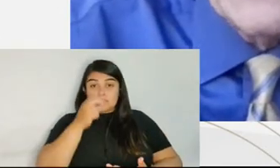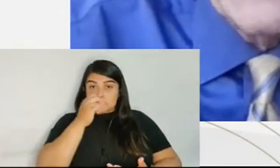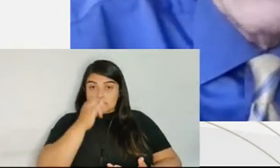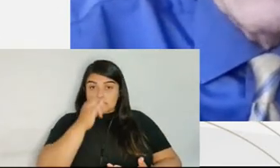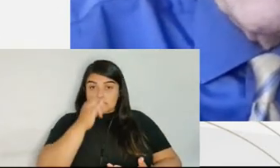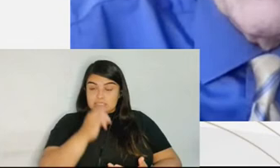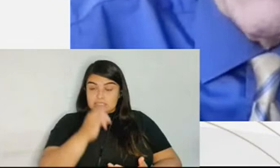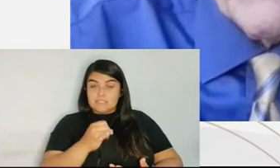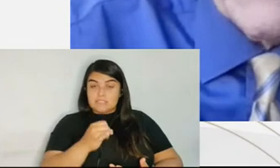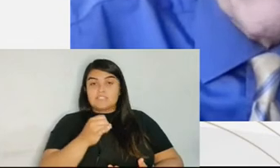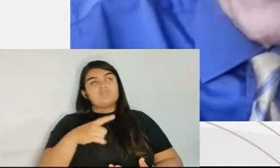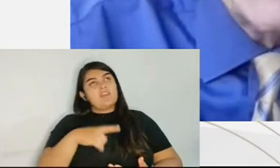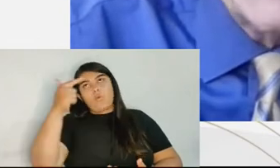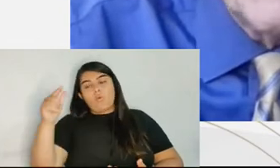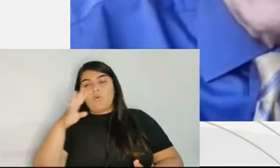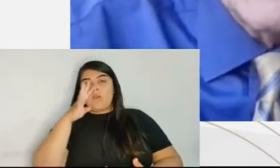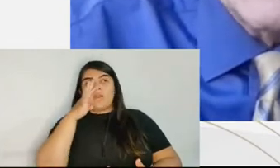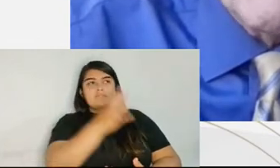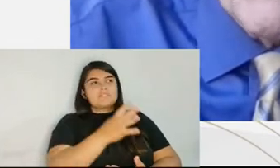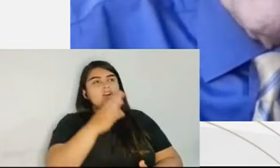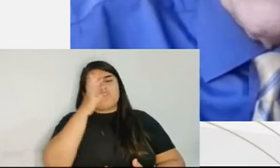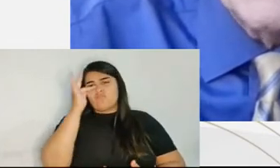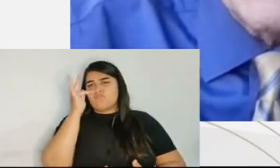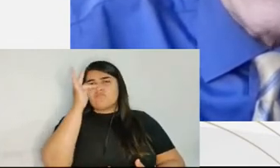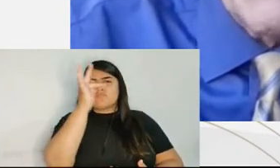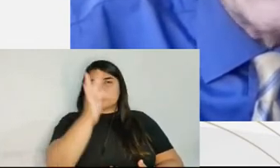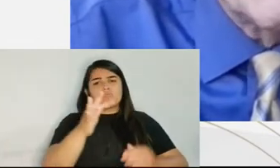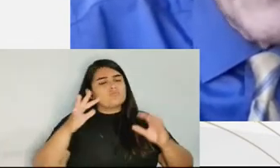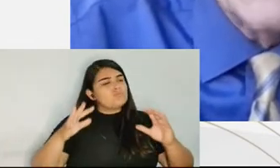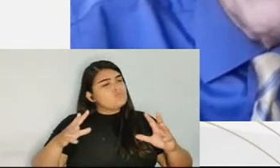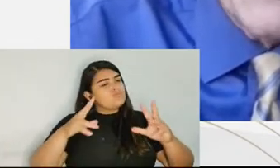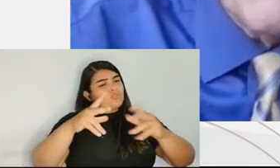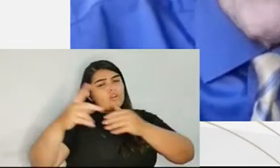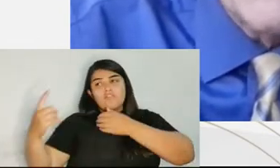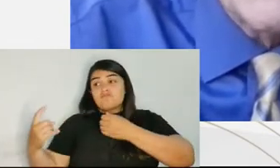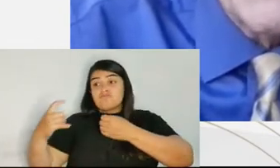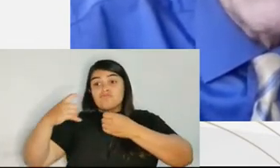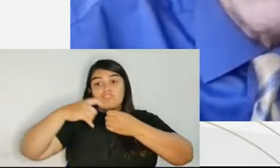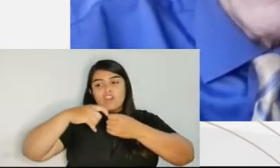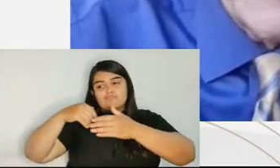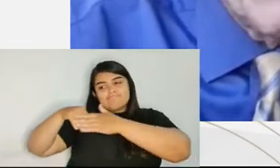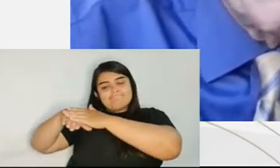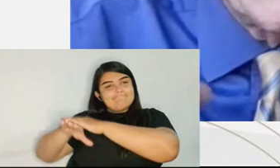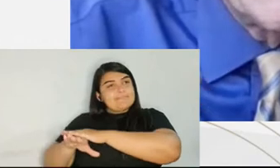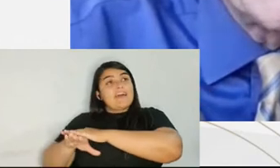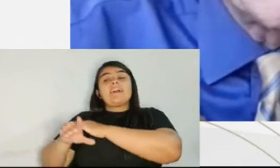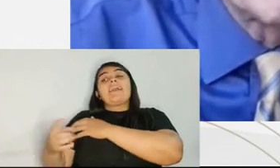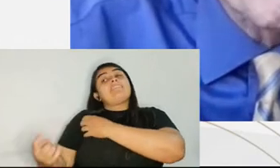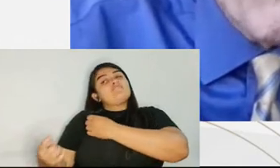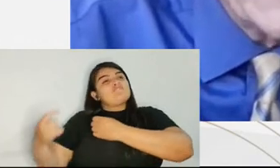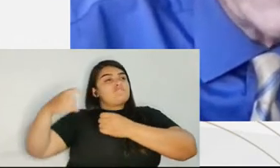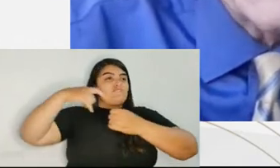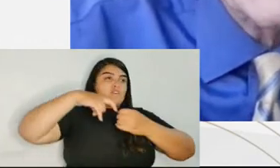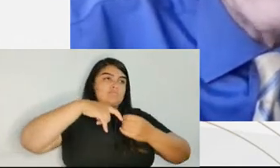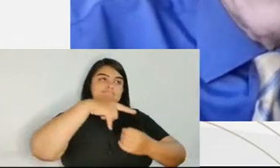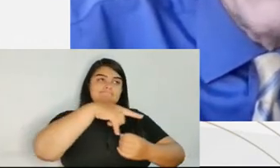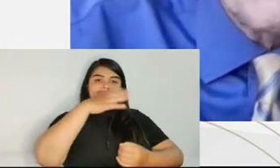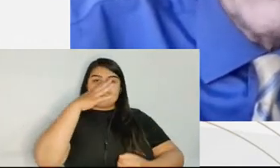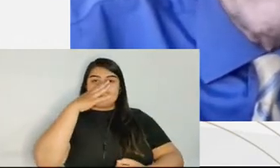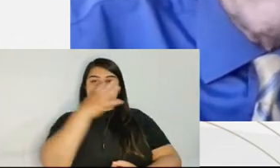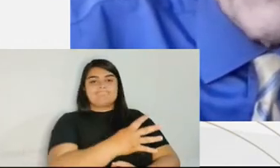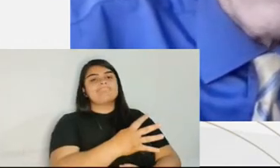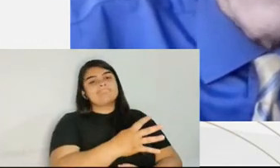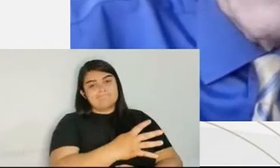That system is effectively the system of probation. It was invented by prosecutors in the process